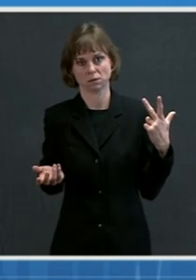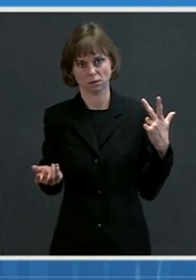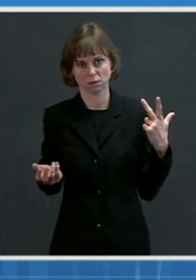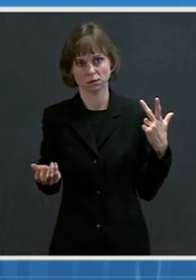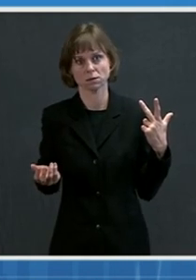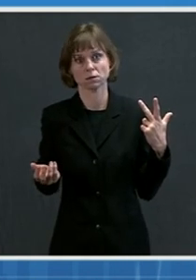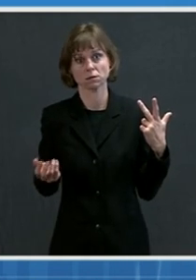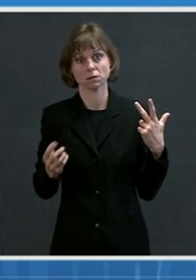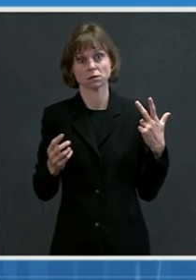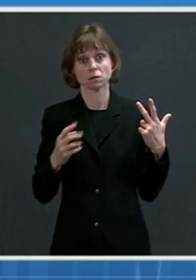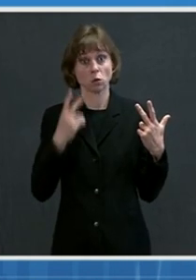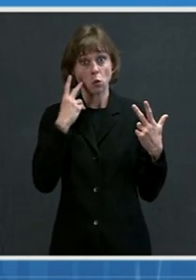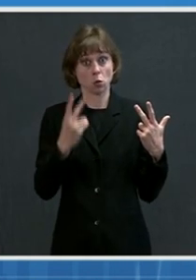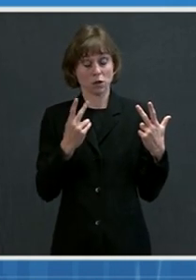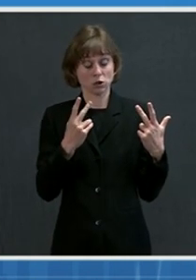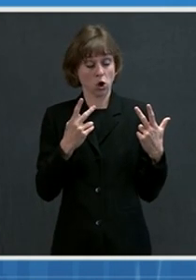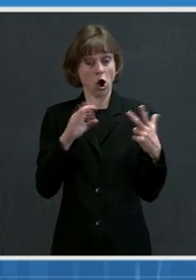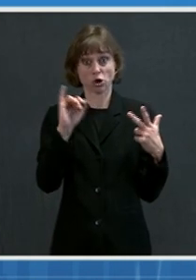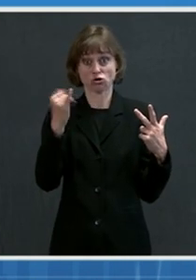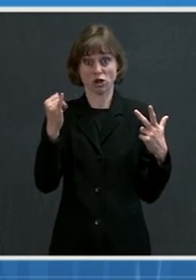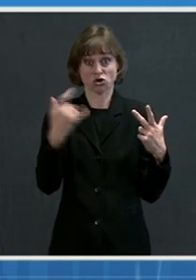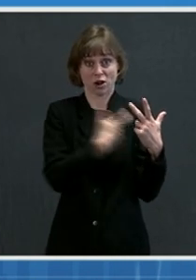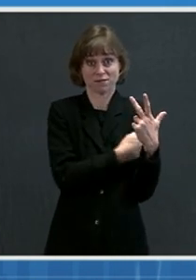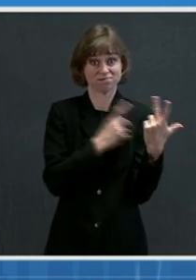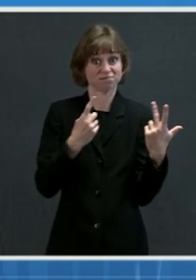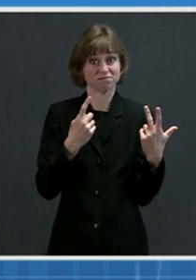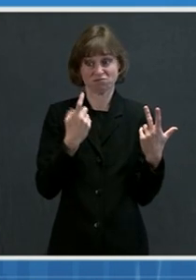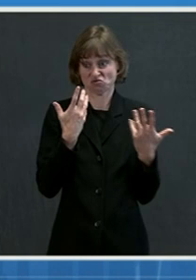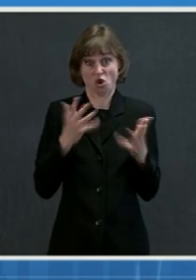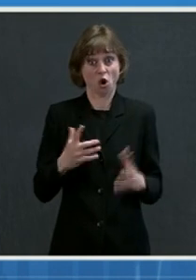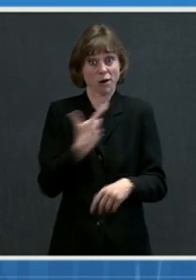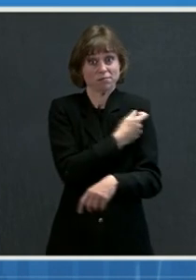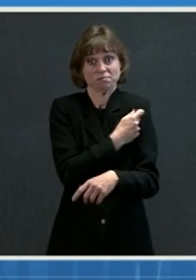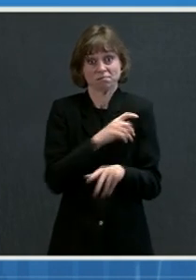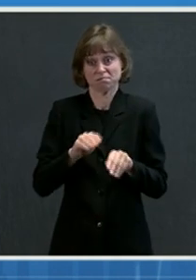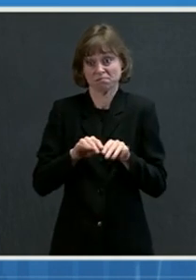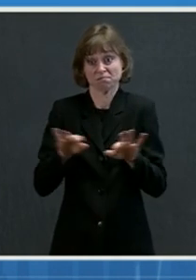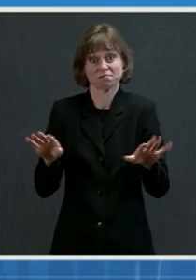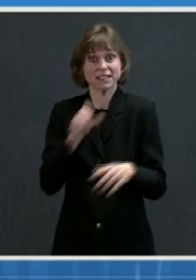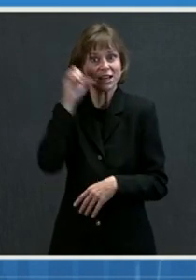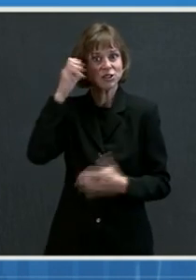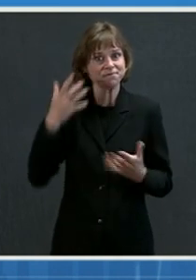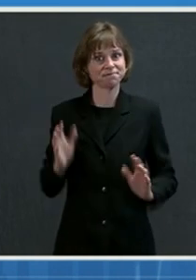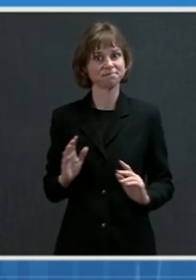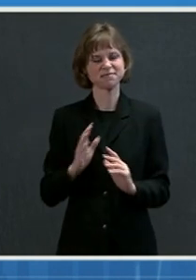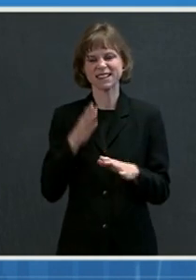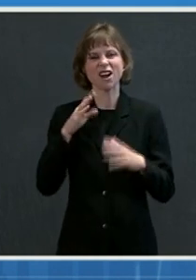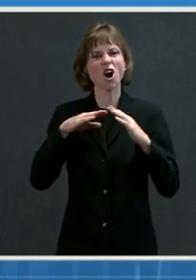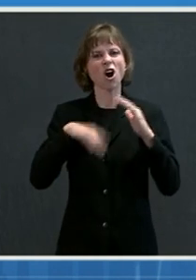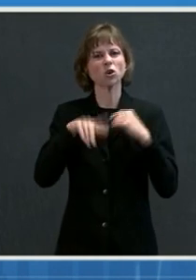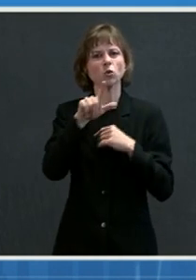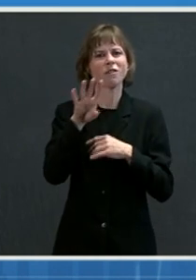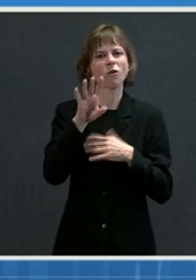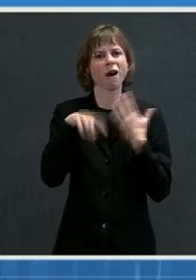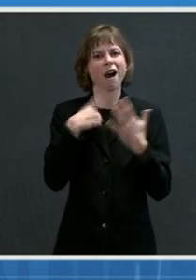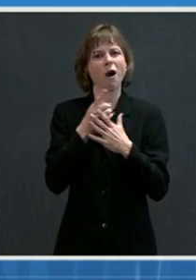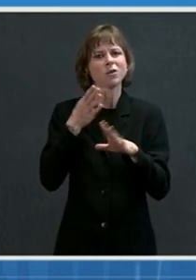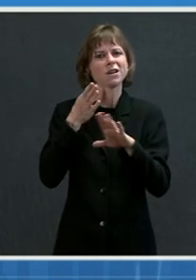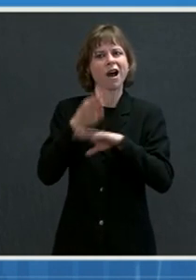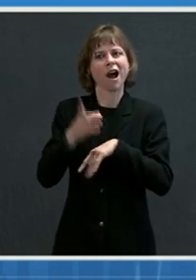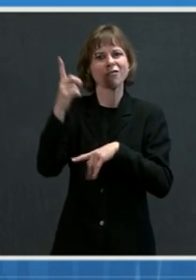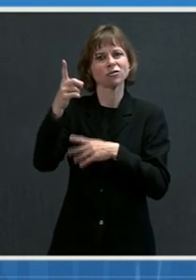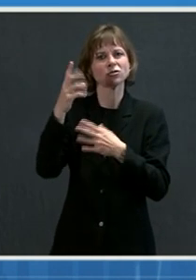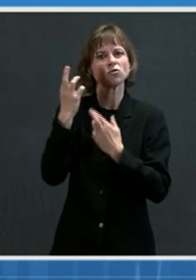first doses being administered yesterday, less than 48 hours after ASAP recommended its use, just as Andy